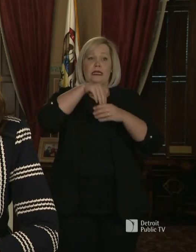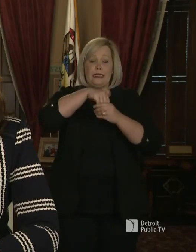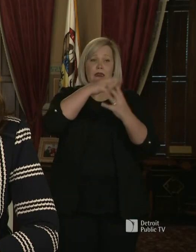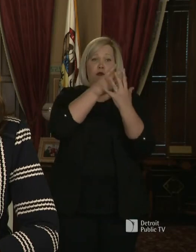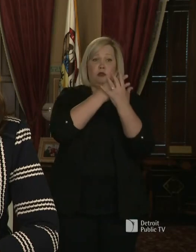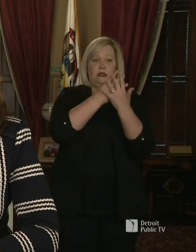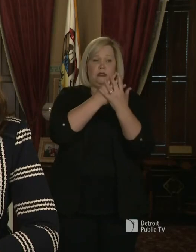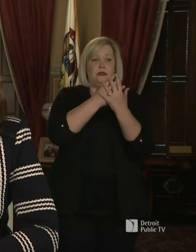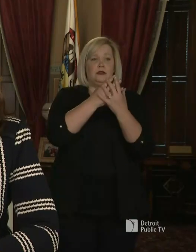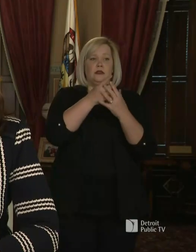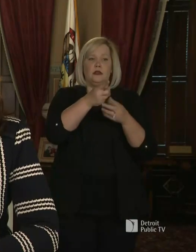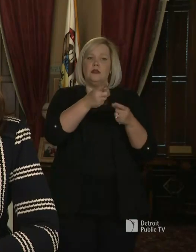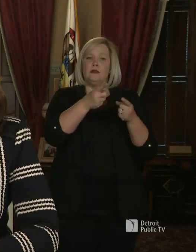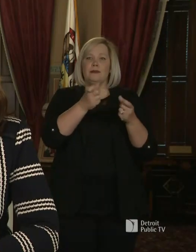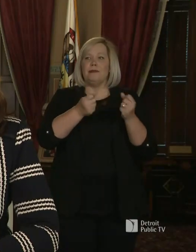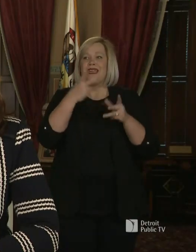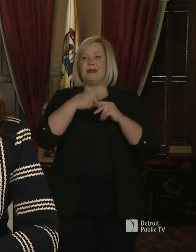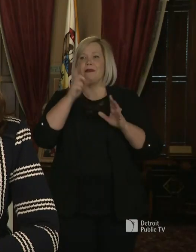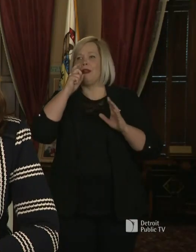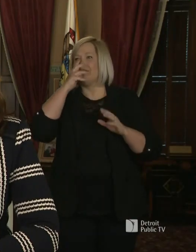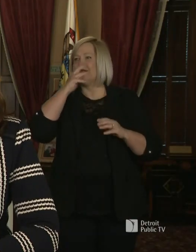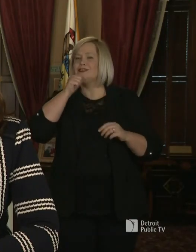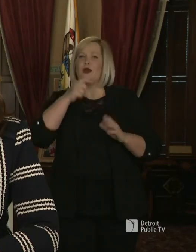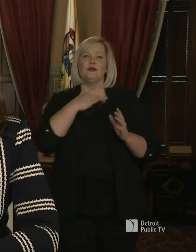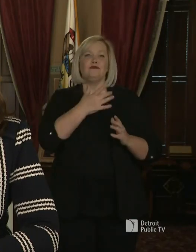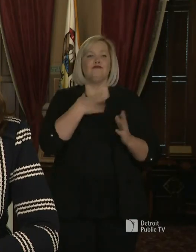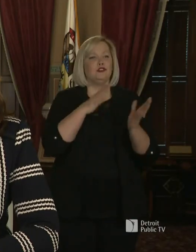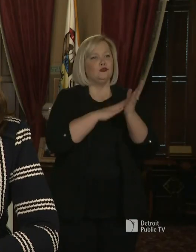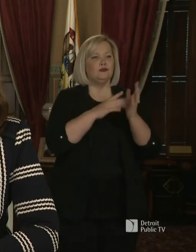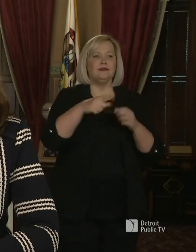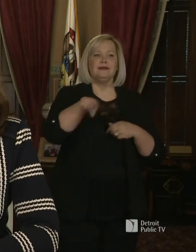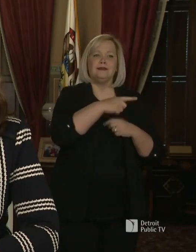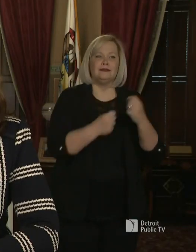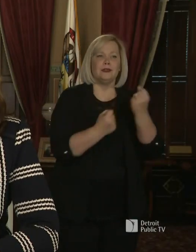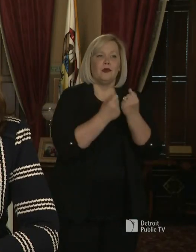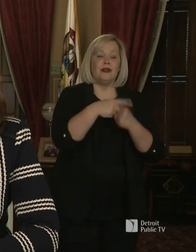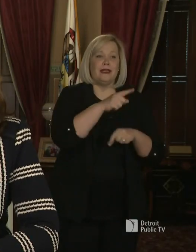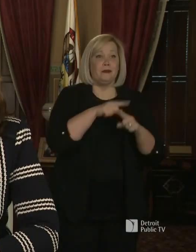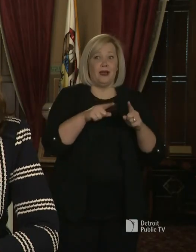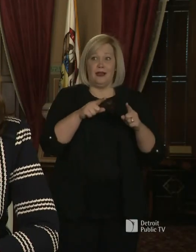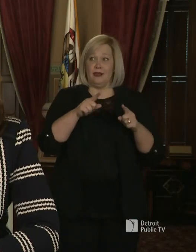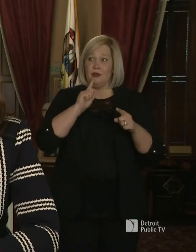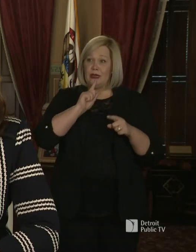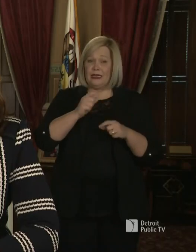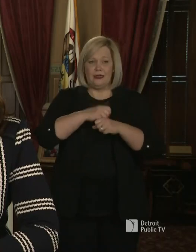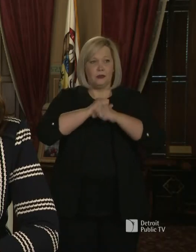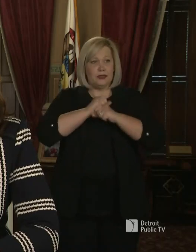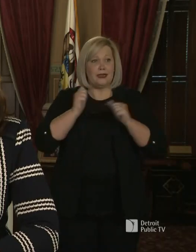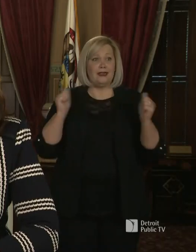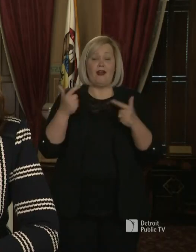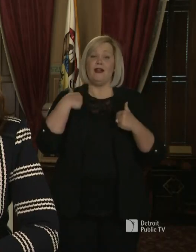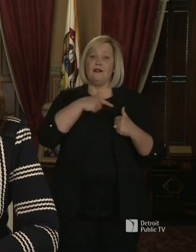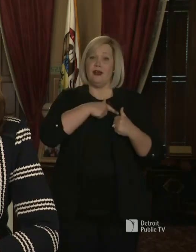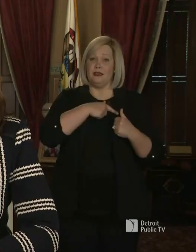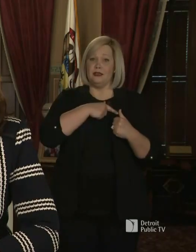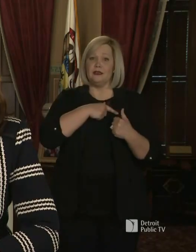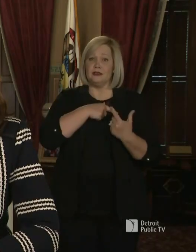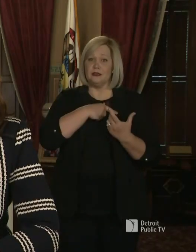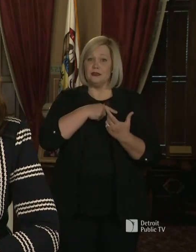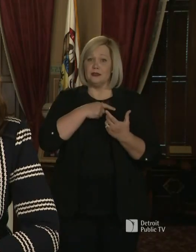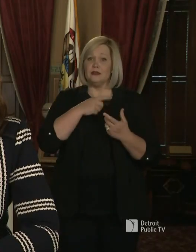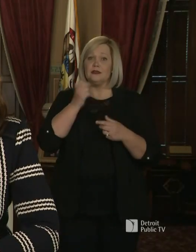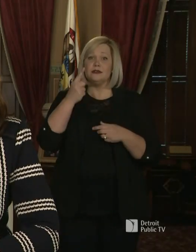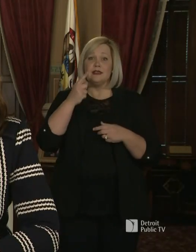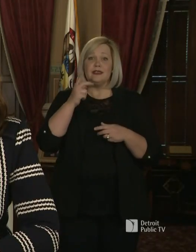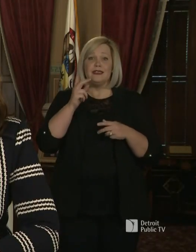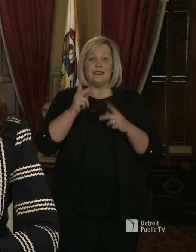unsung frontline people who are putting a lot at risk for everyone's benefit, just like nurses and the people that